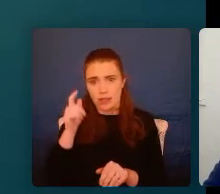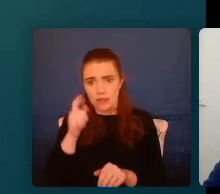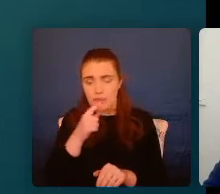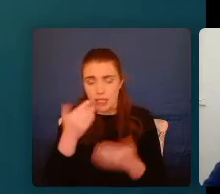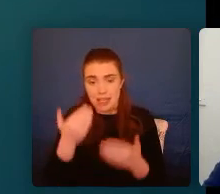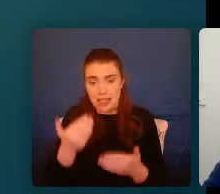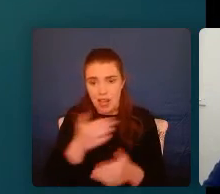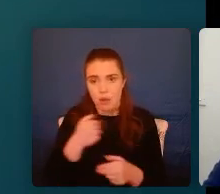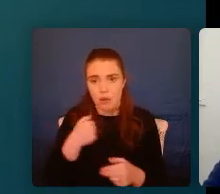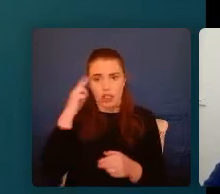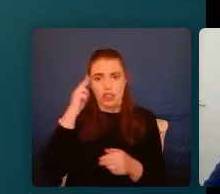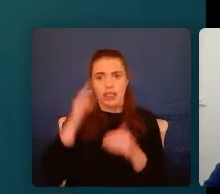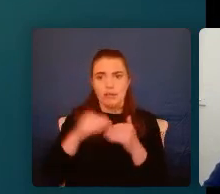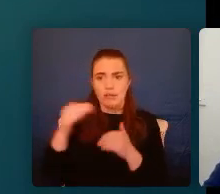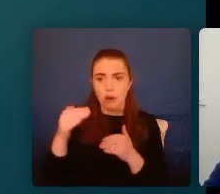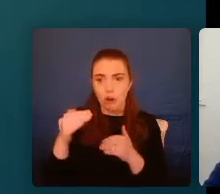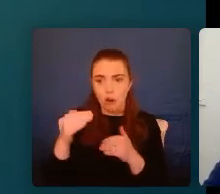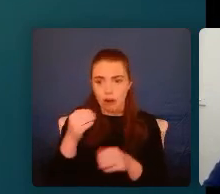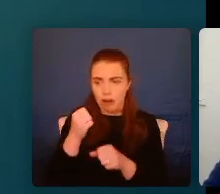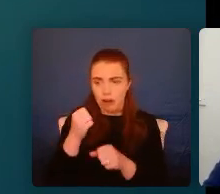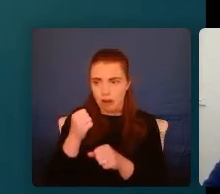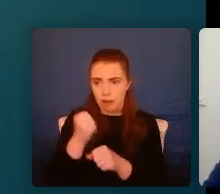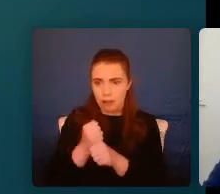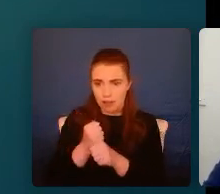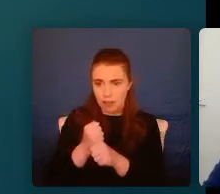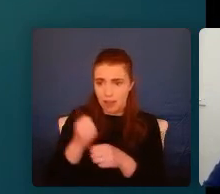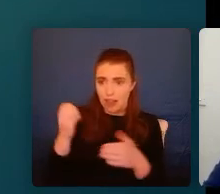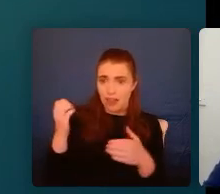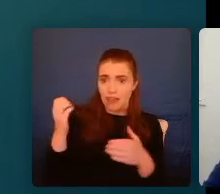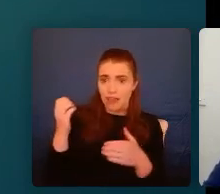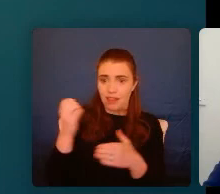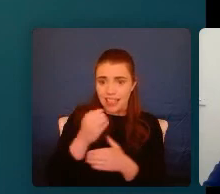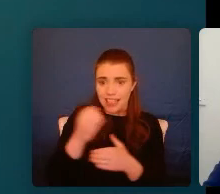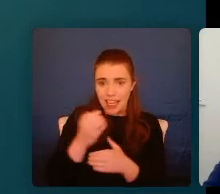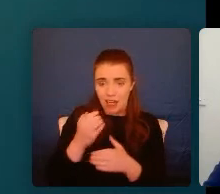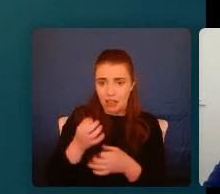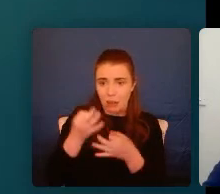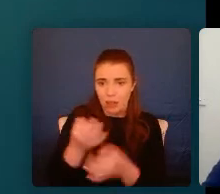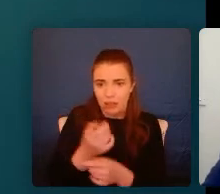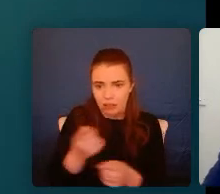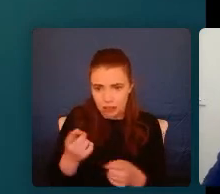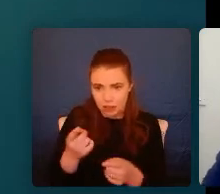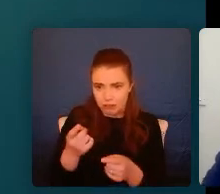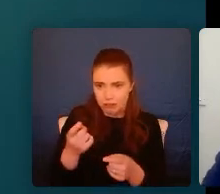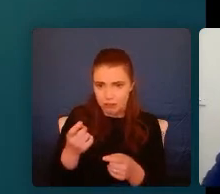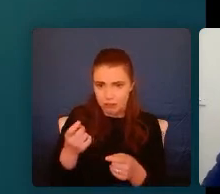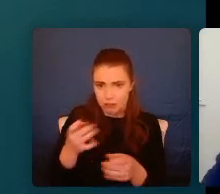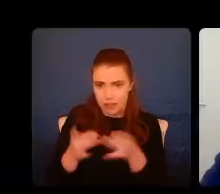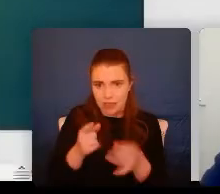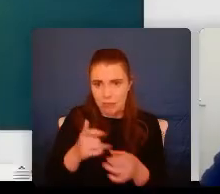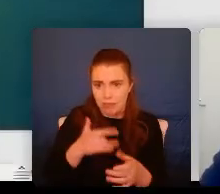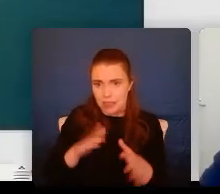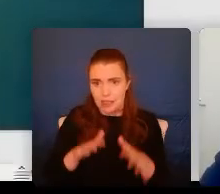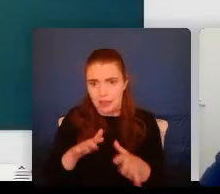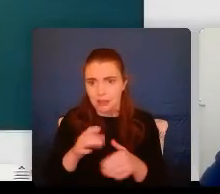this care that we're trying to give them feels so anxiety provoking for them. Thank you for that. And